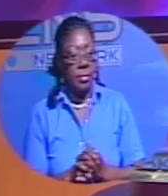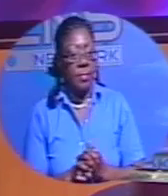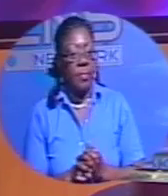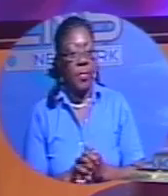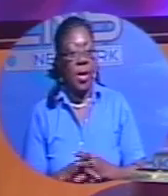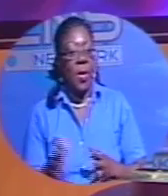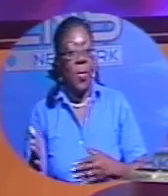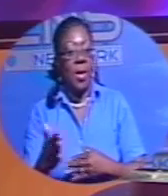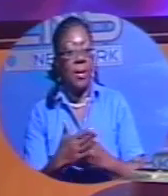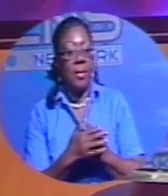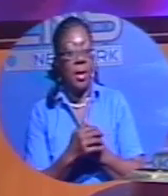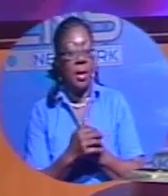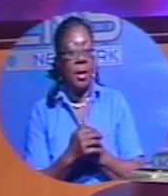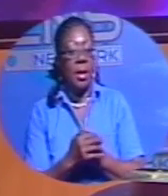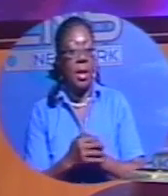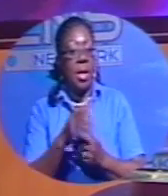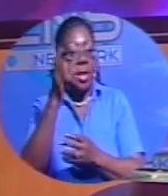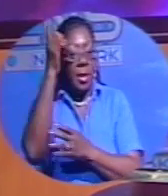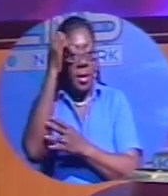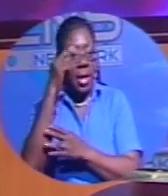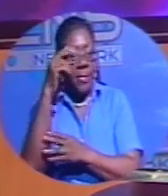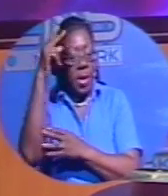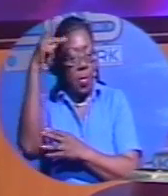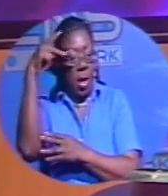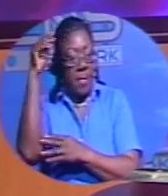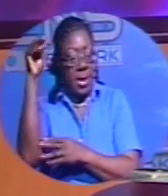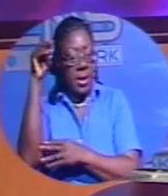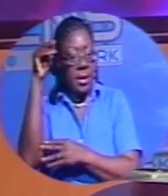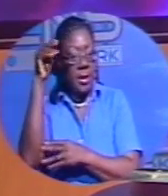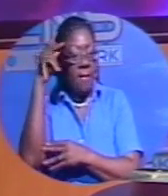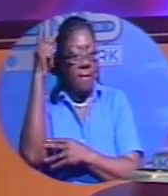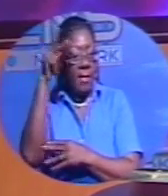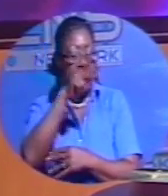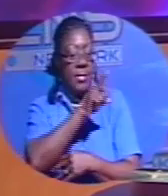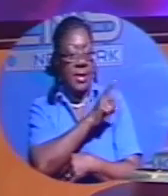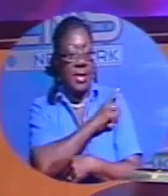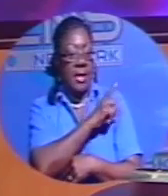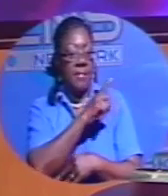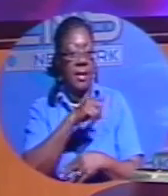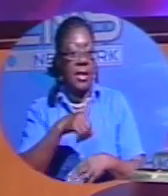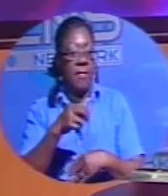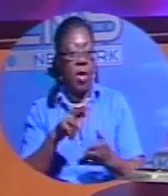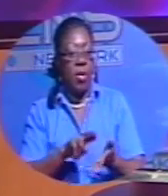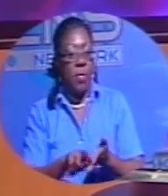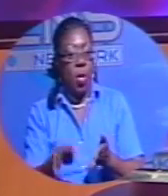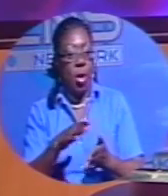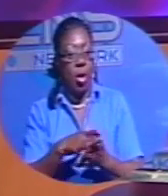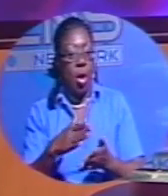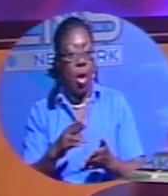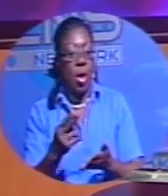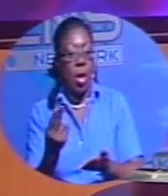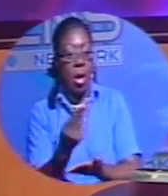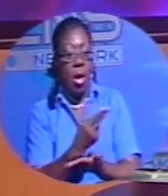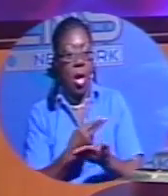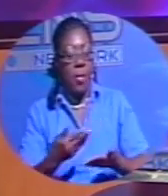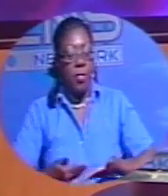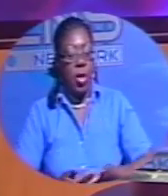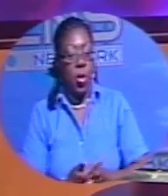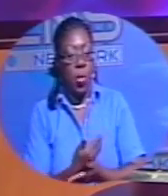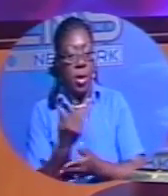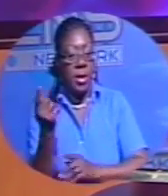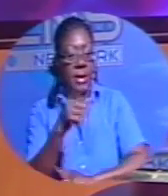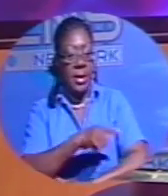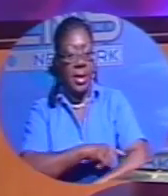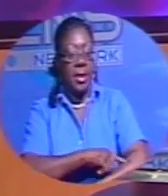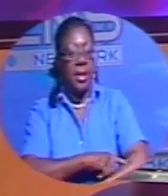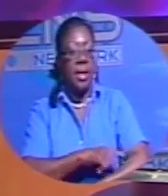Welcome back. Deputy Prime Minister the Honorable Philip Davis tabled a report on urban renewal in the lower chamber today. He said that